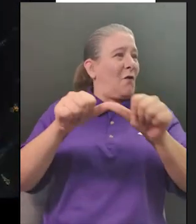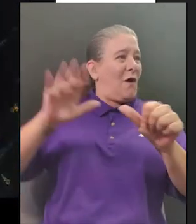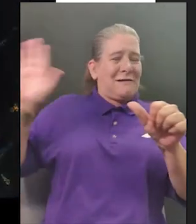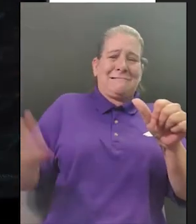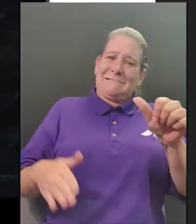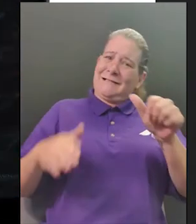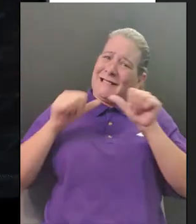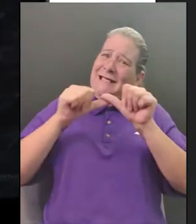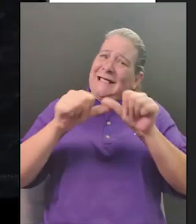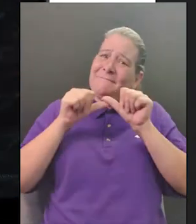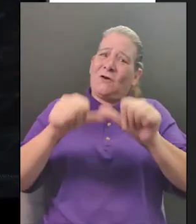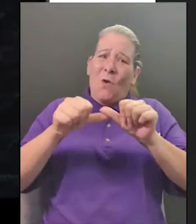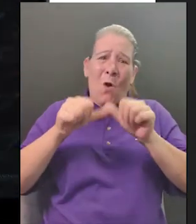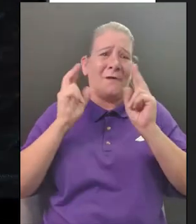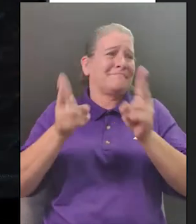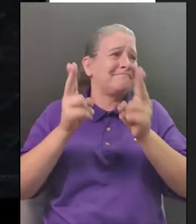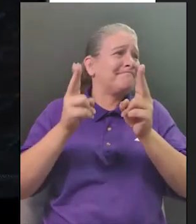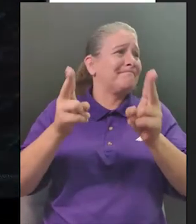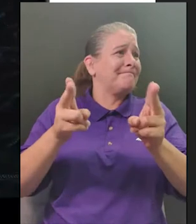deer